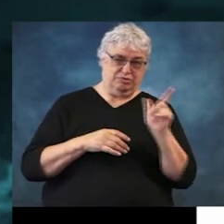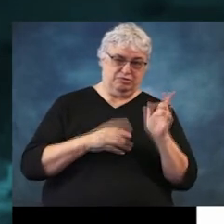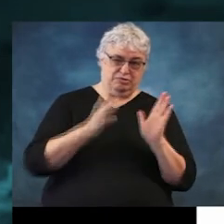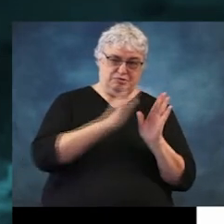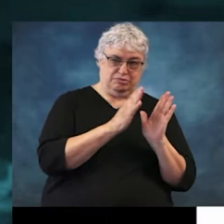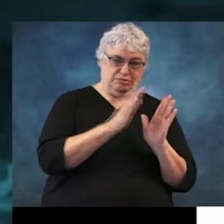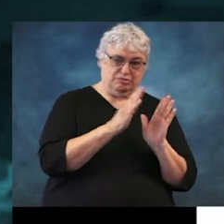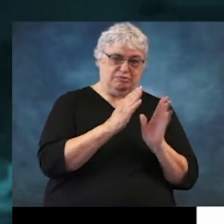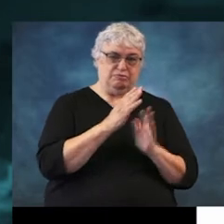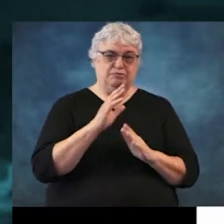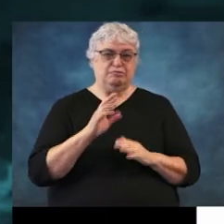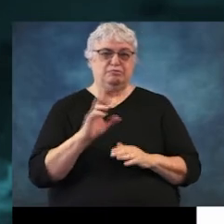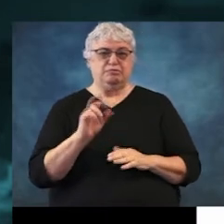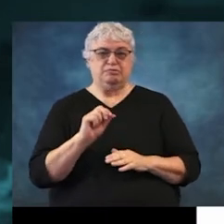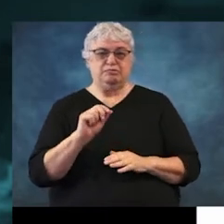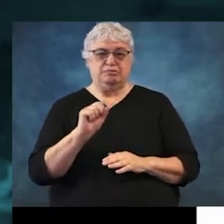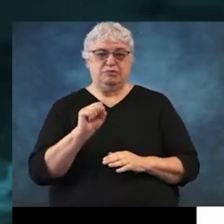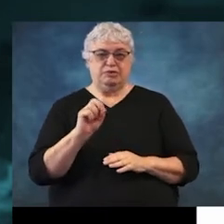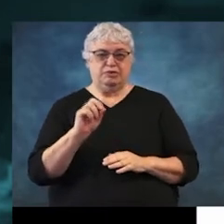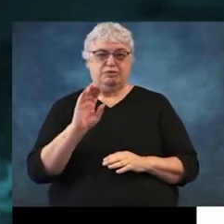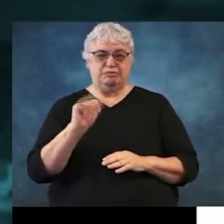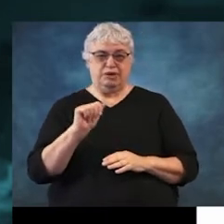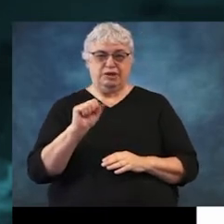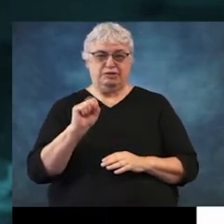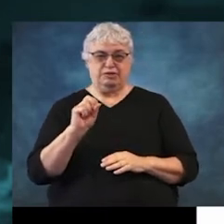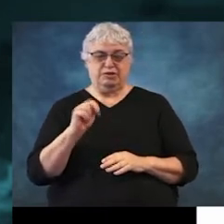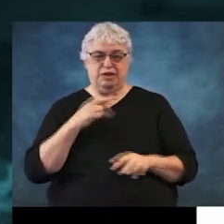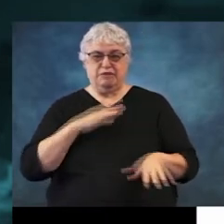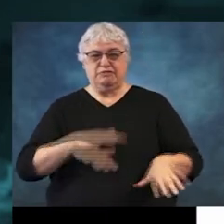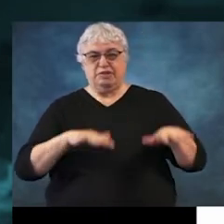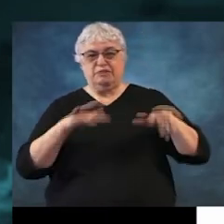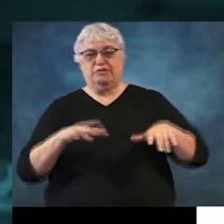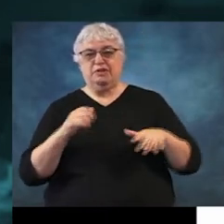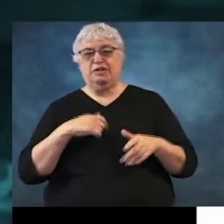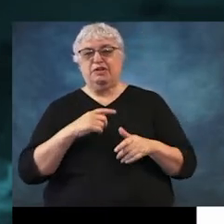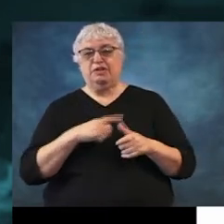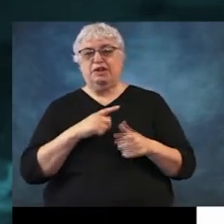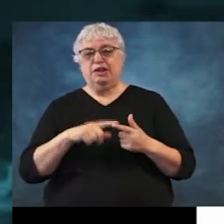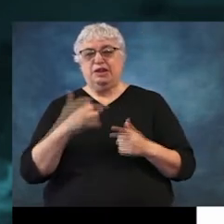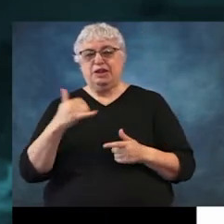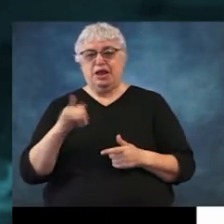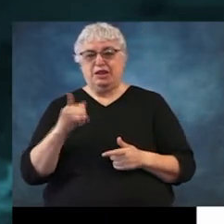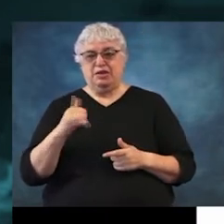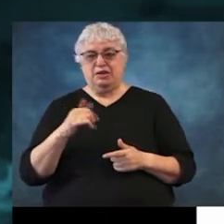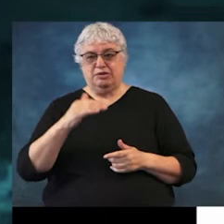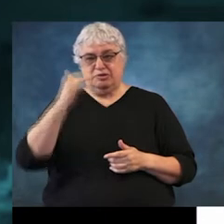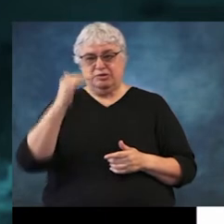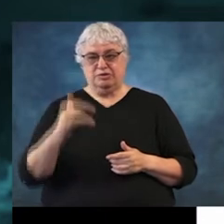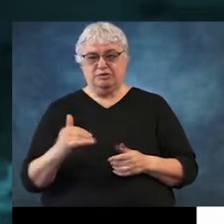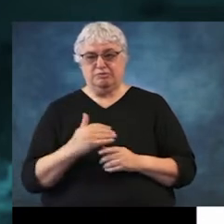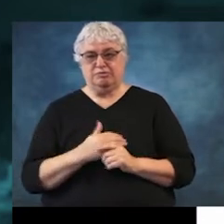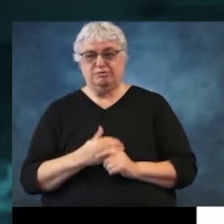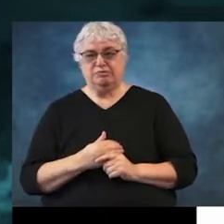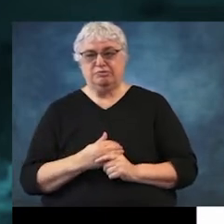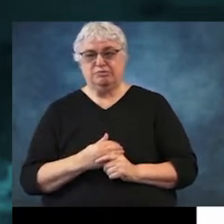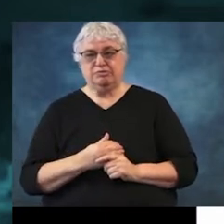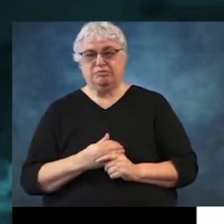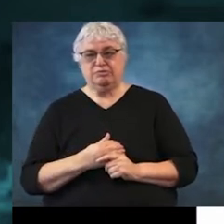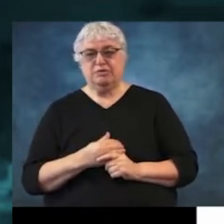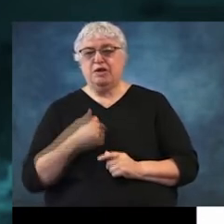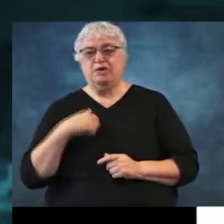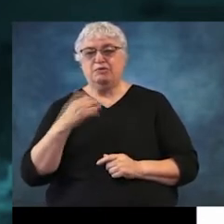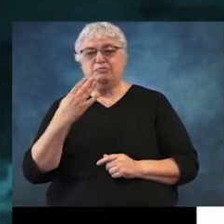big area of the Brazos Basin. You can have significant flooding out there. And then the Colorado River a little bit further to the south and west,